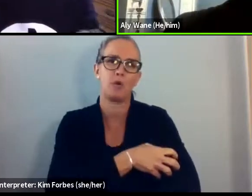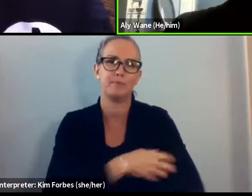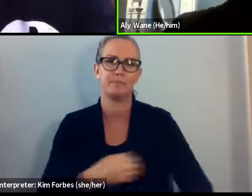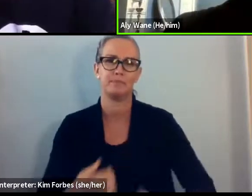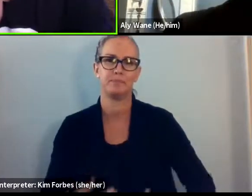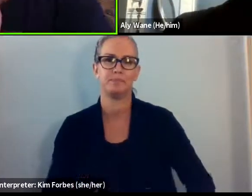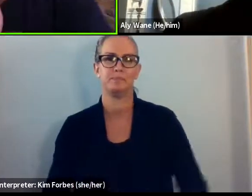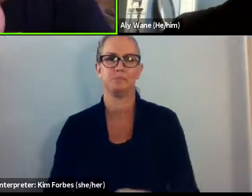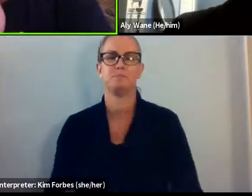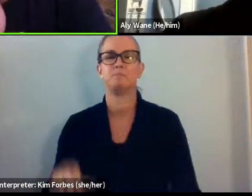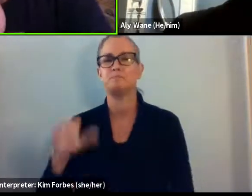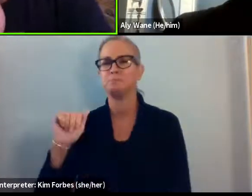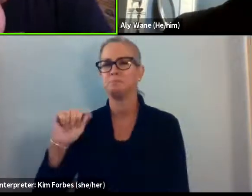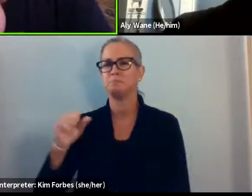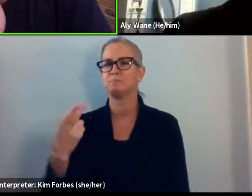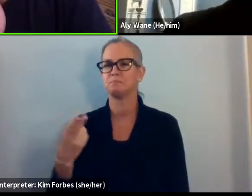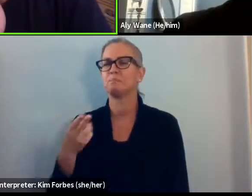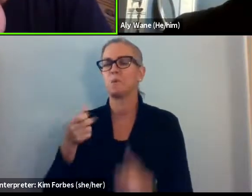Okay, cool, cool.